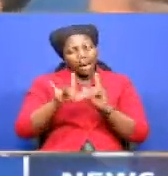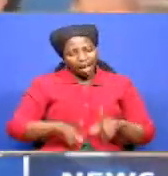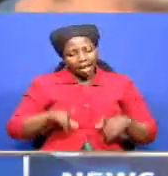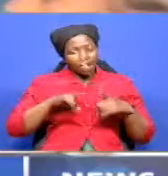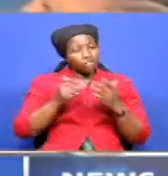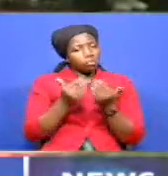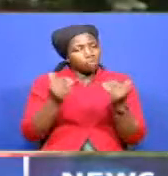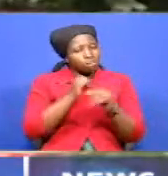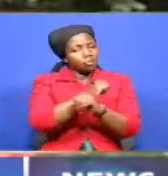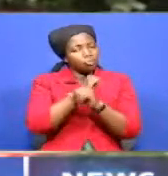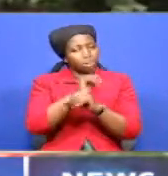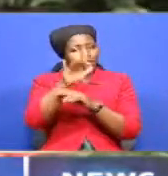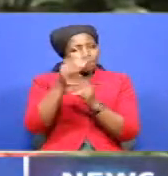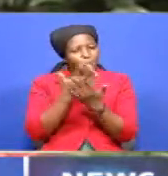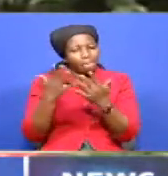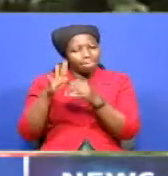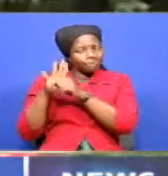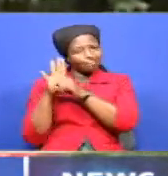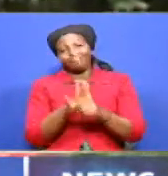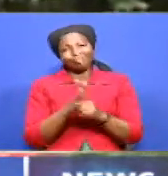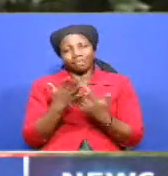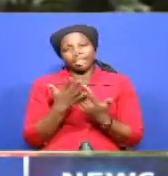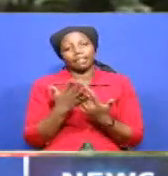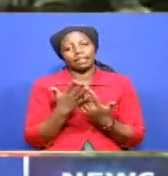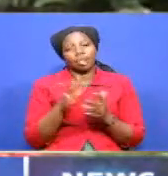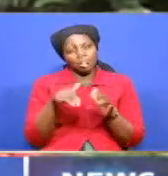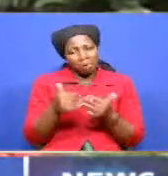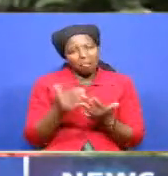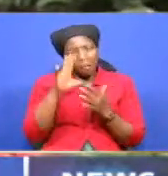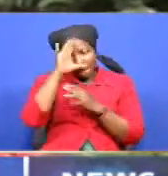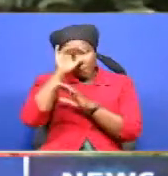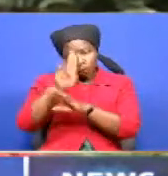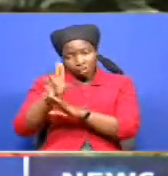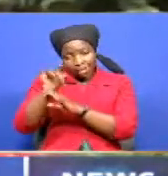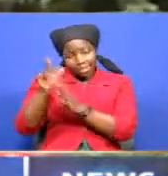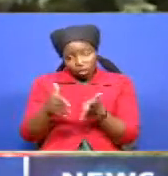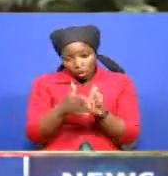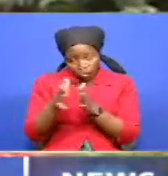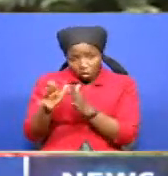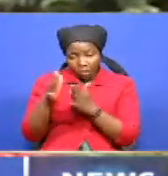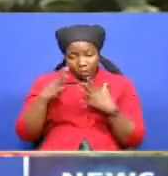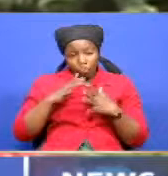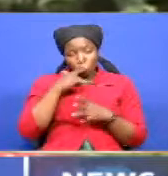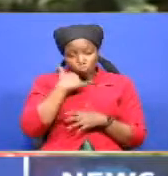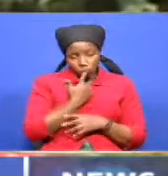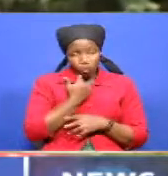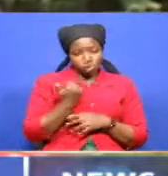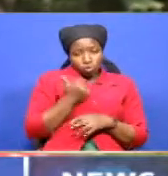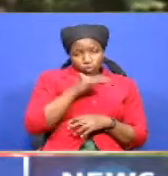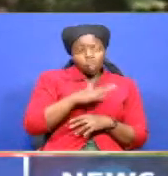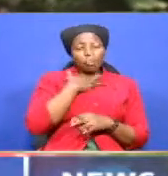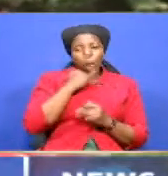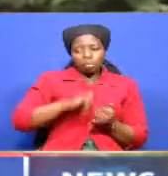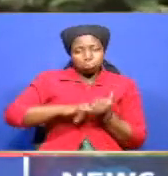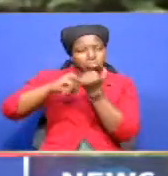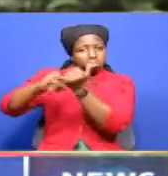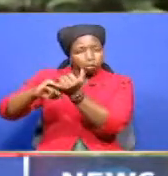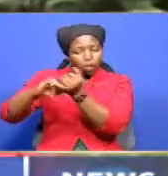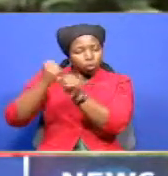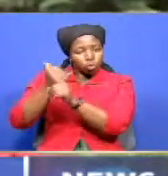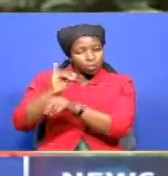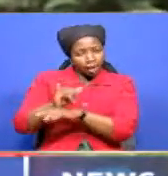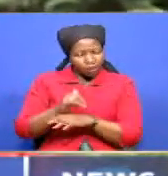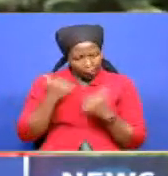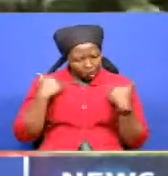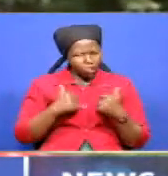exploitation this is going to be like an opportunity for those who wanted to marry of their daughters to do so and I want to